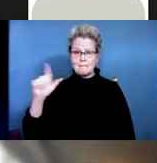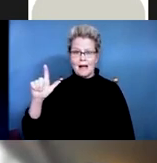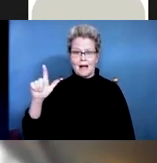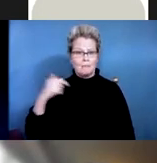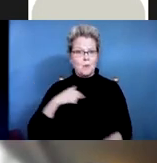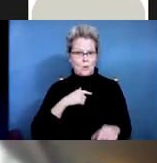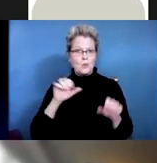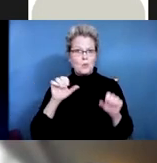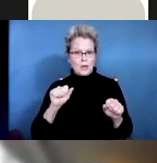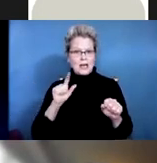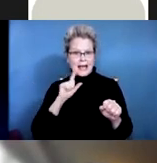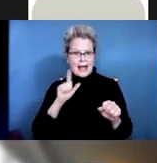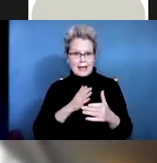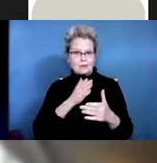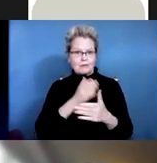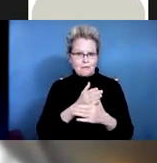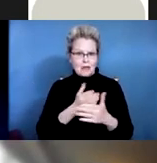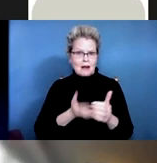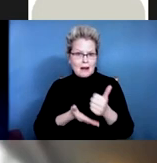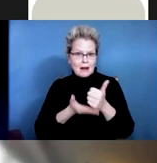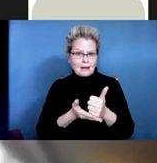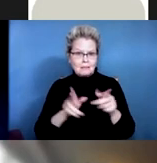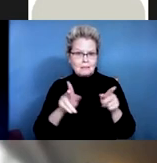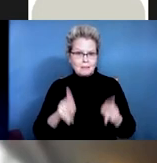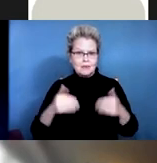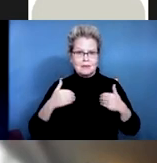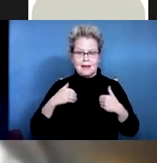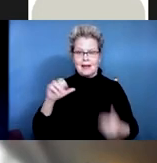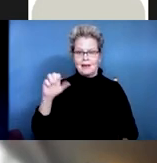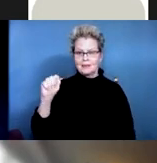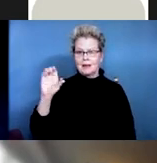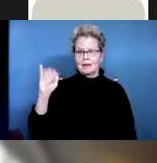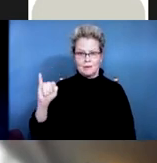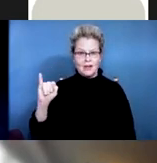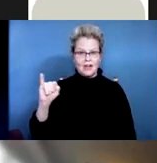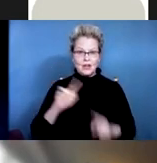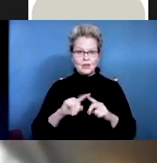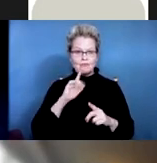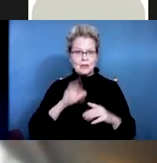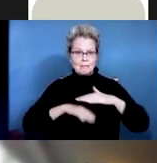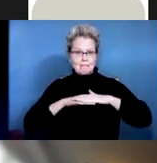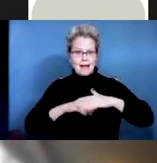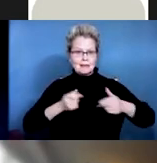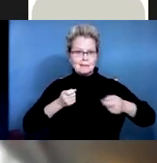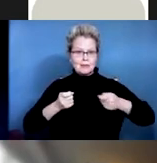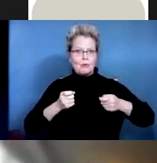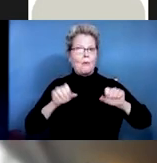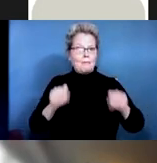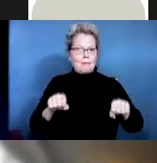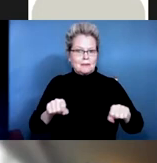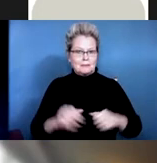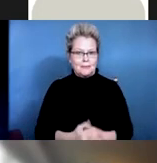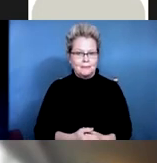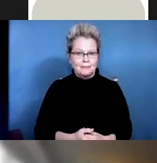spinal cord injury to allow a person to have as much control of their bowels as possible, meaning